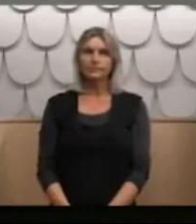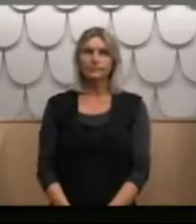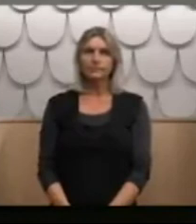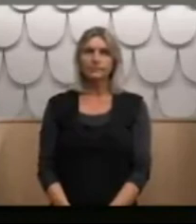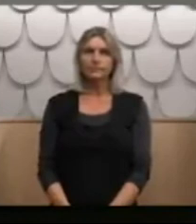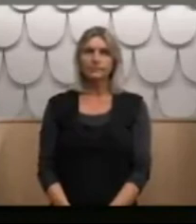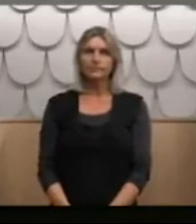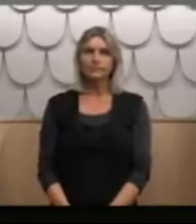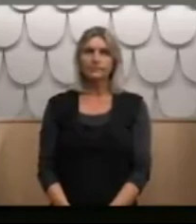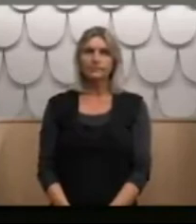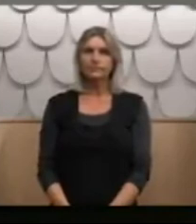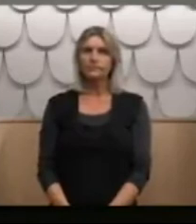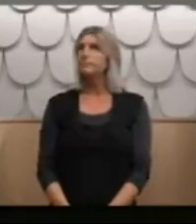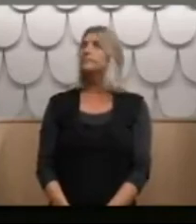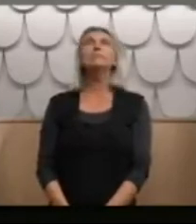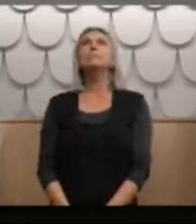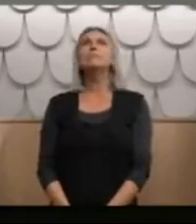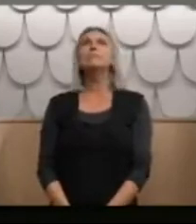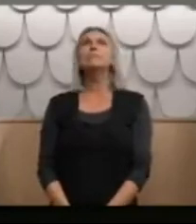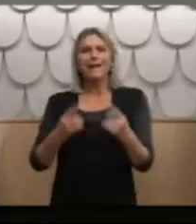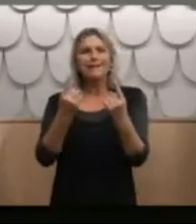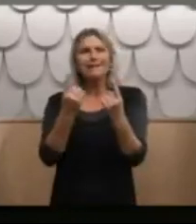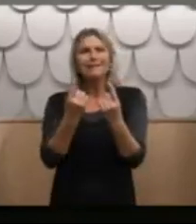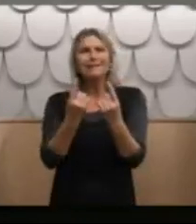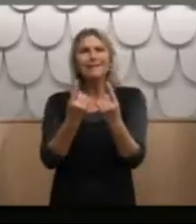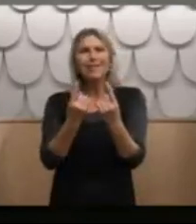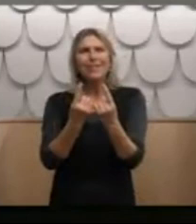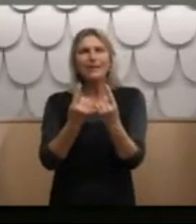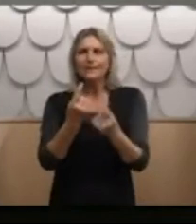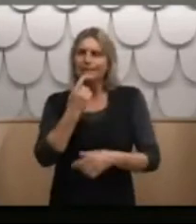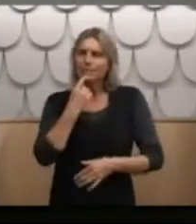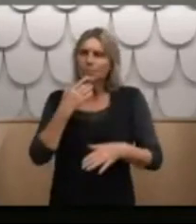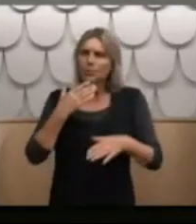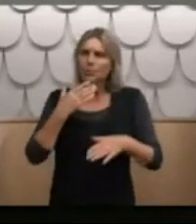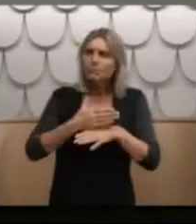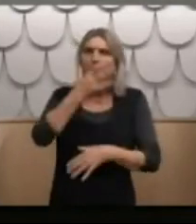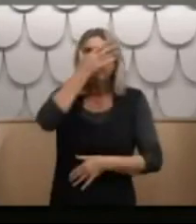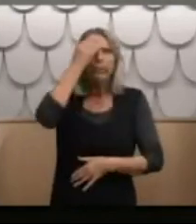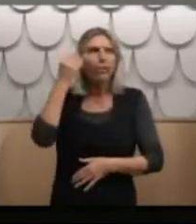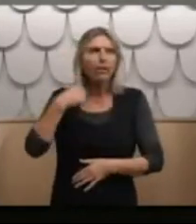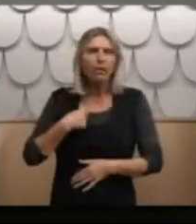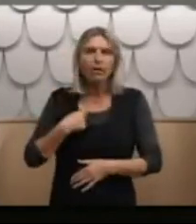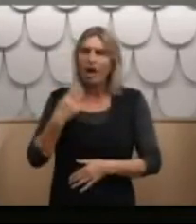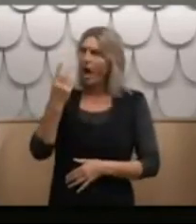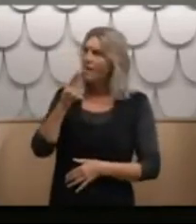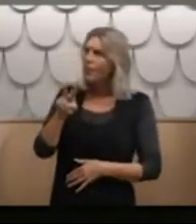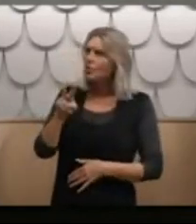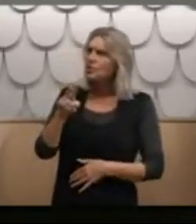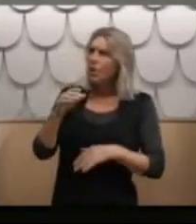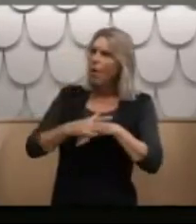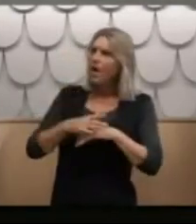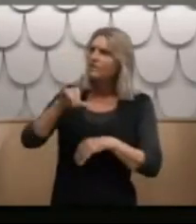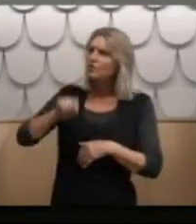I will forget how to do simple things all the time. Even when I see my wife doing it a hundred times.